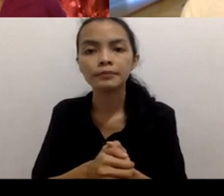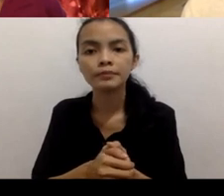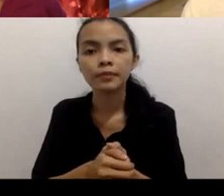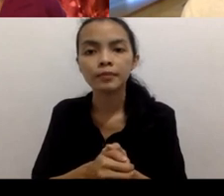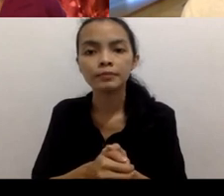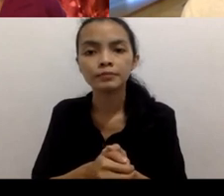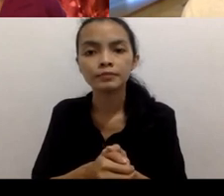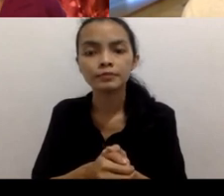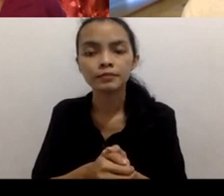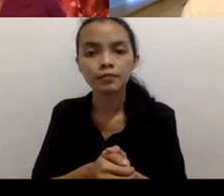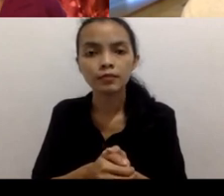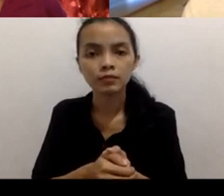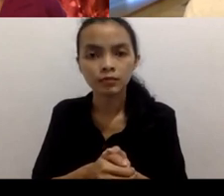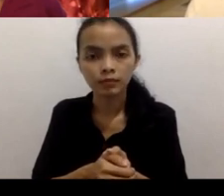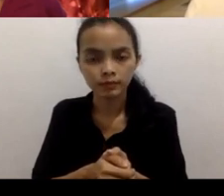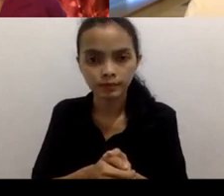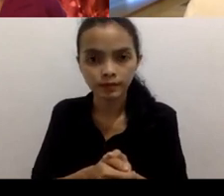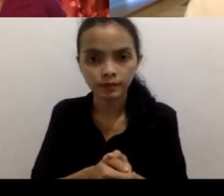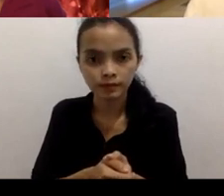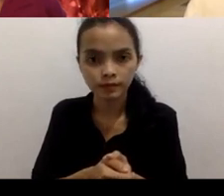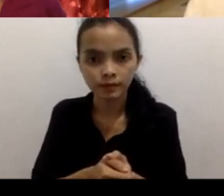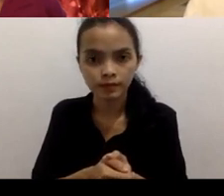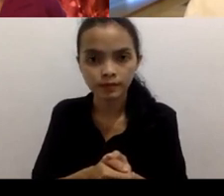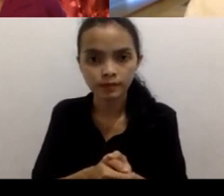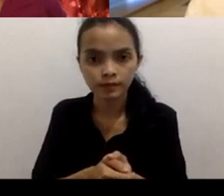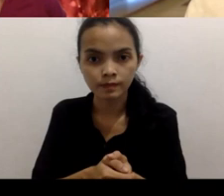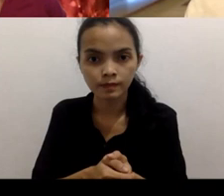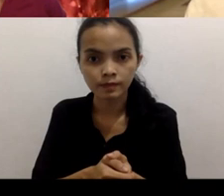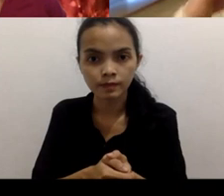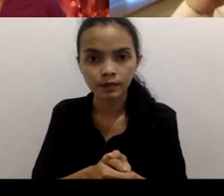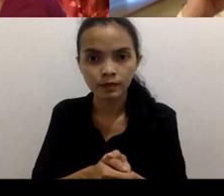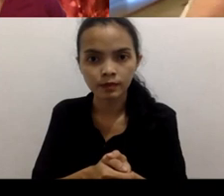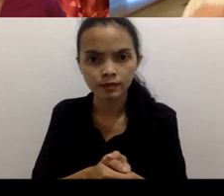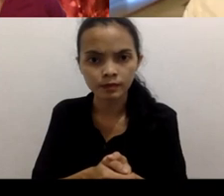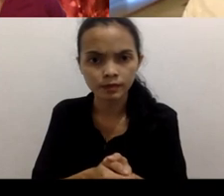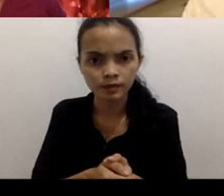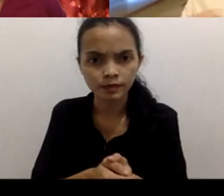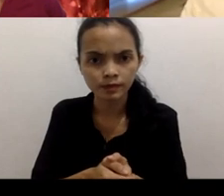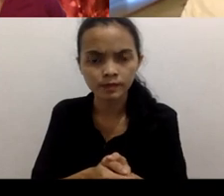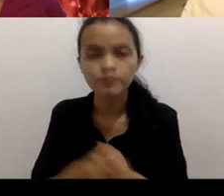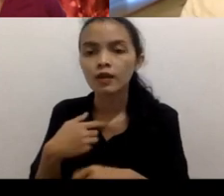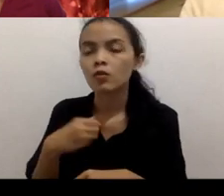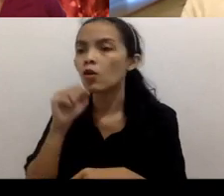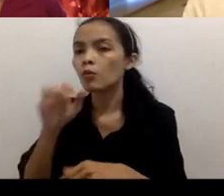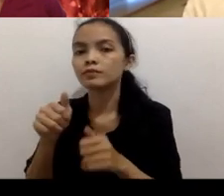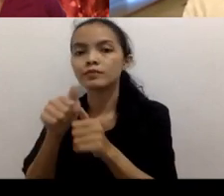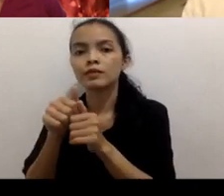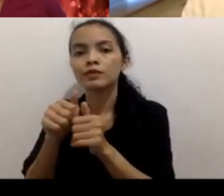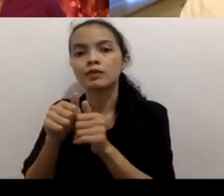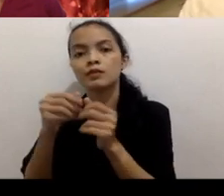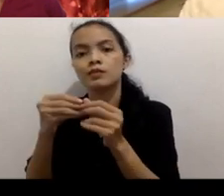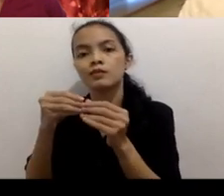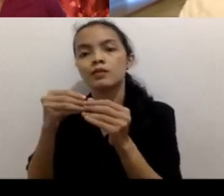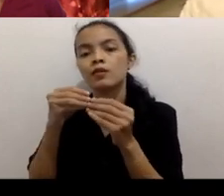um and so um on one hand I could only talk to my co uh co-directors because since they had access to the hospital